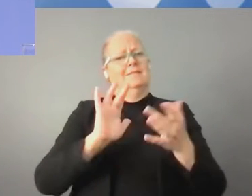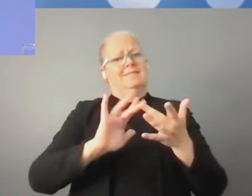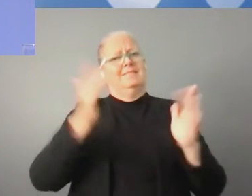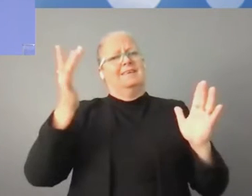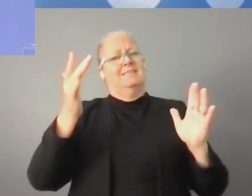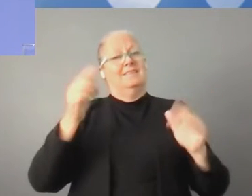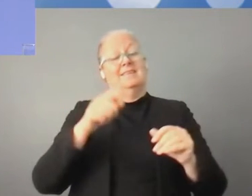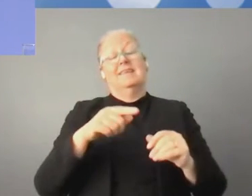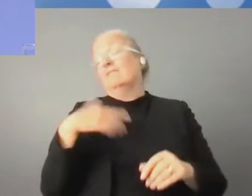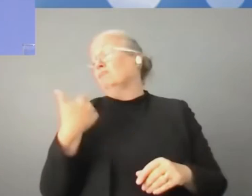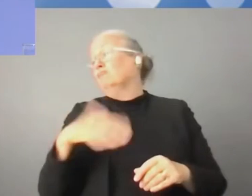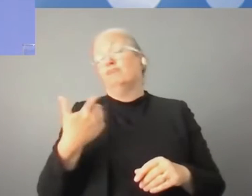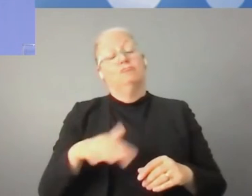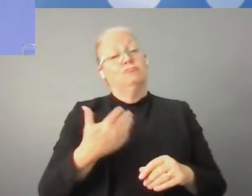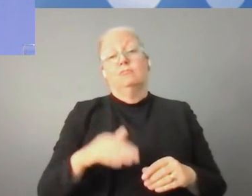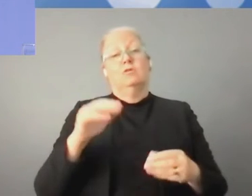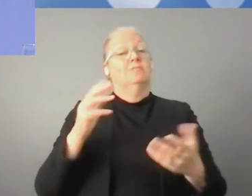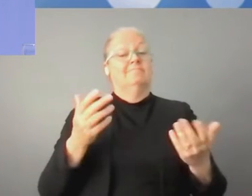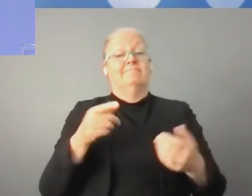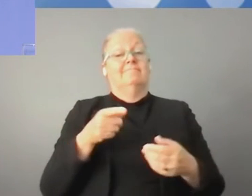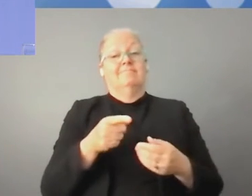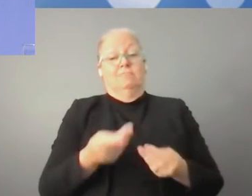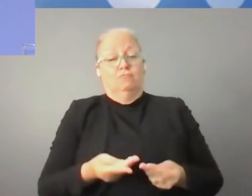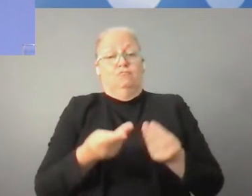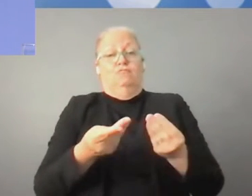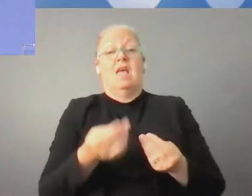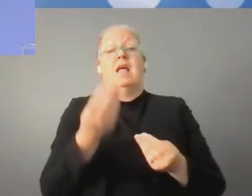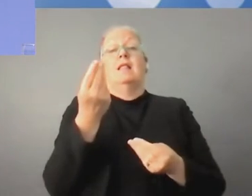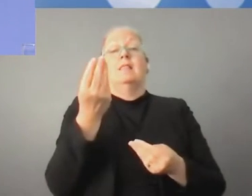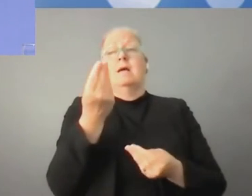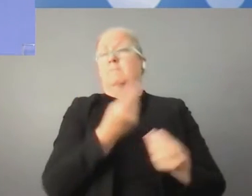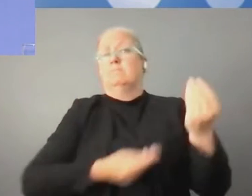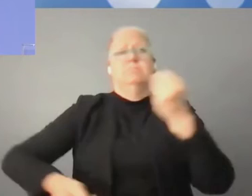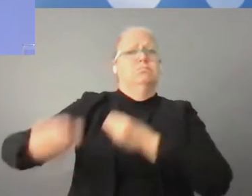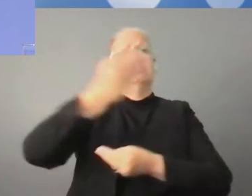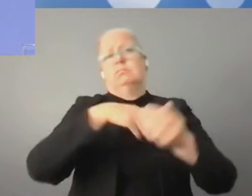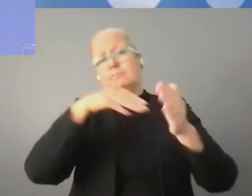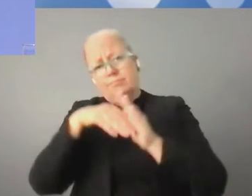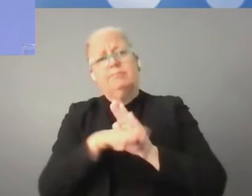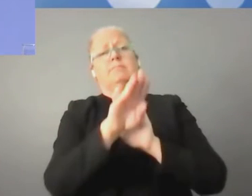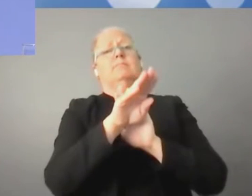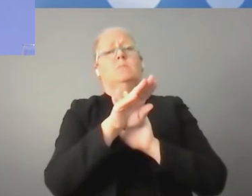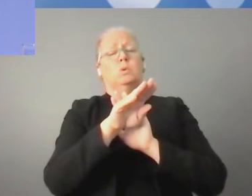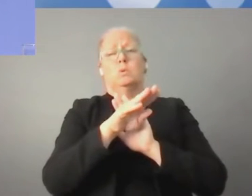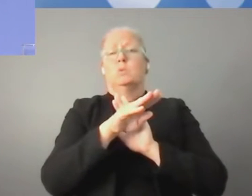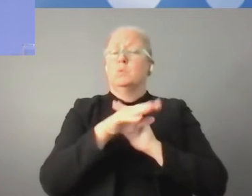enabling economic growth. It was a huge dream, and it has become